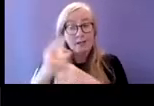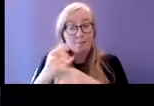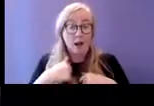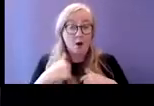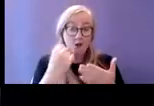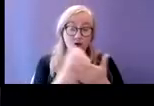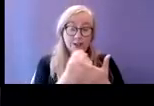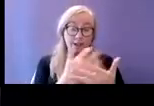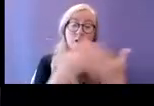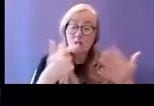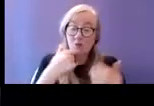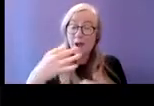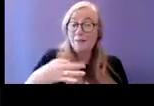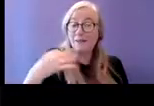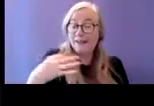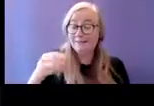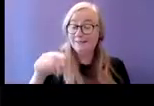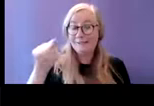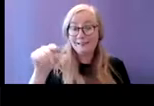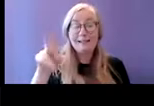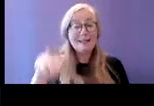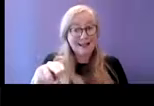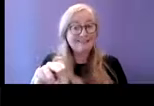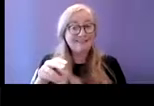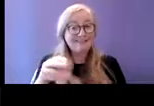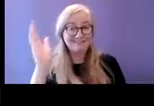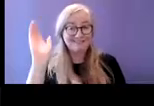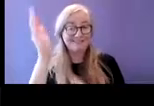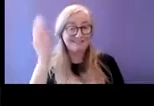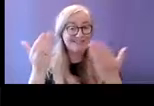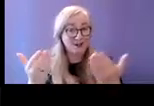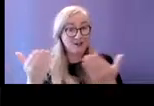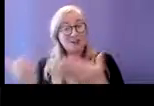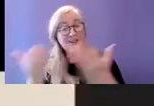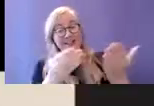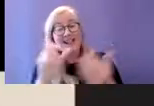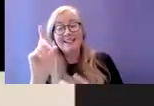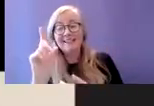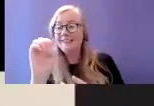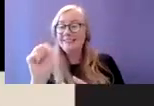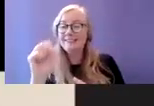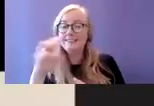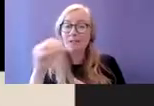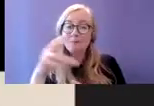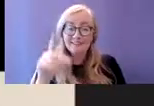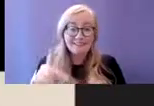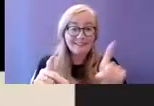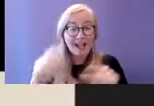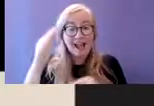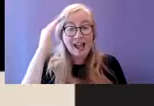so it's over to you Desmond hello hello hello everybody I've